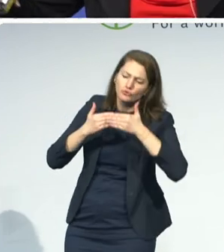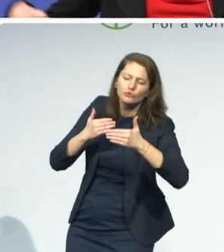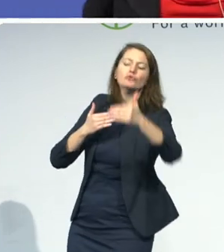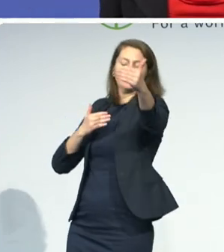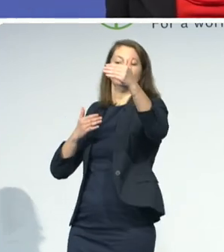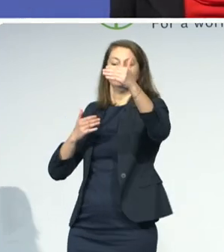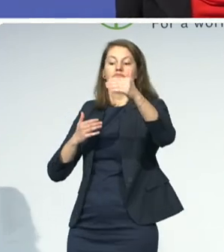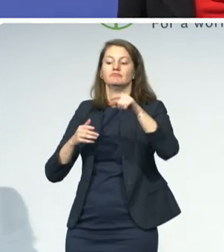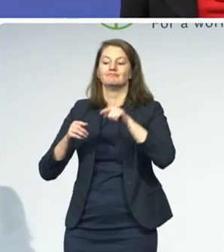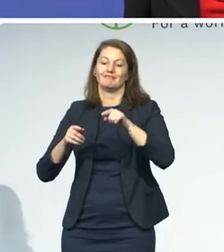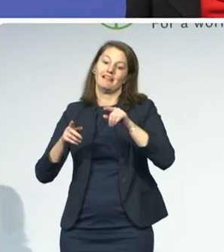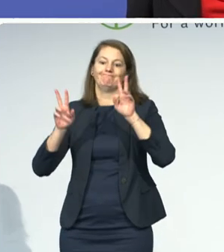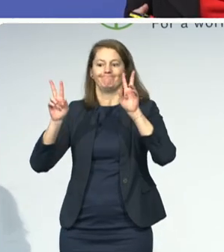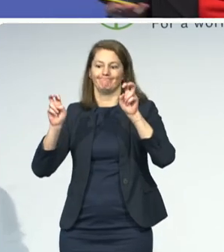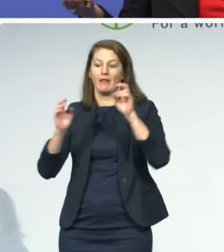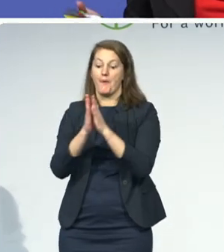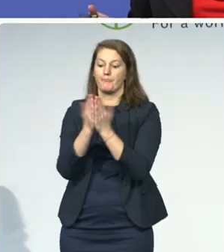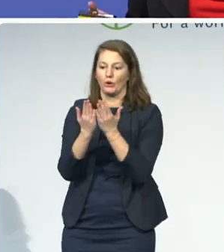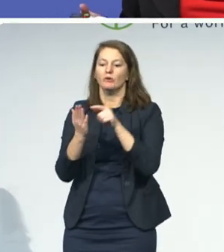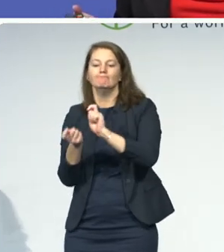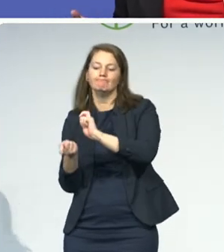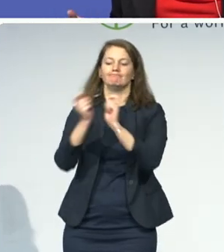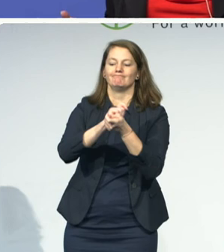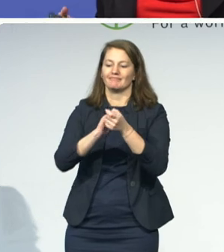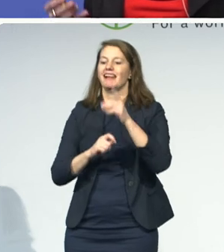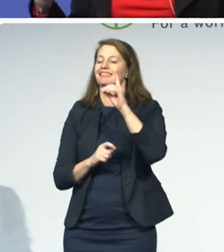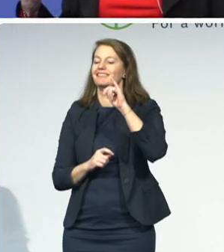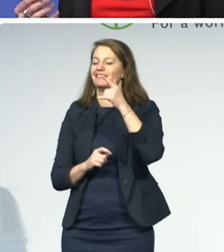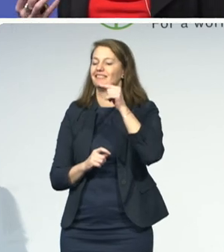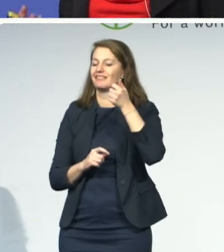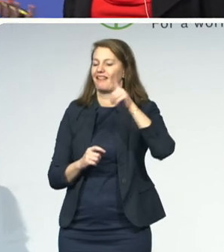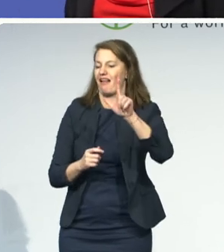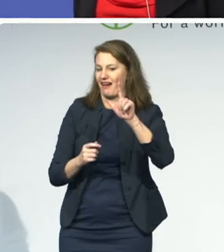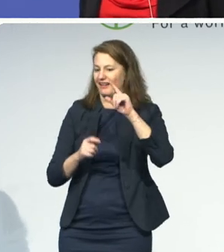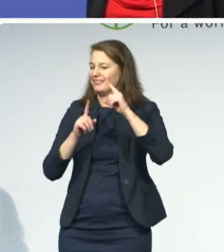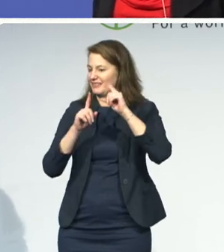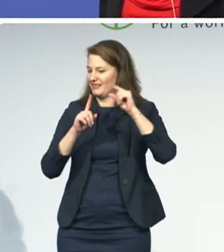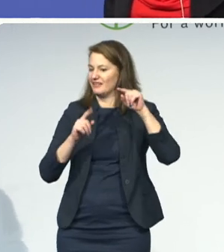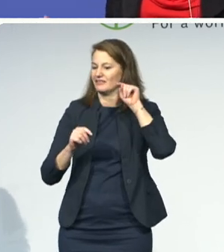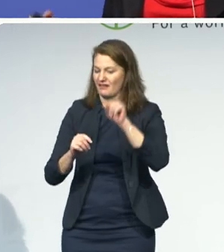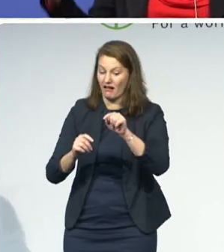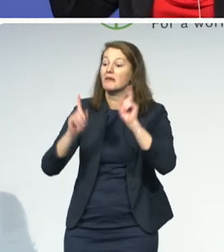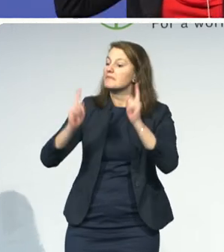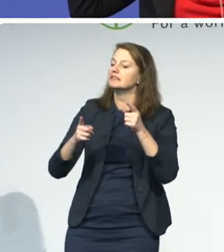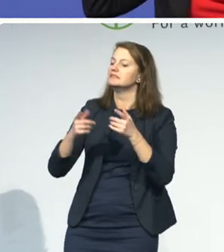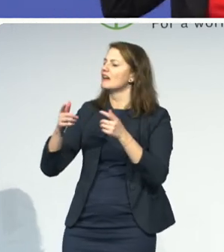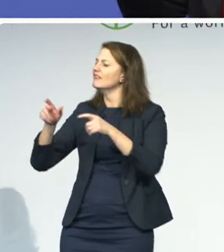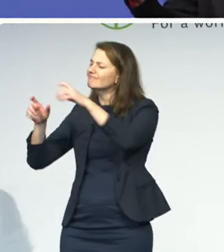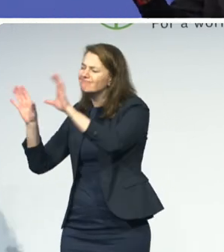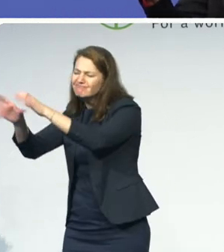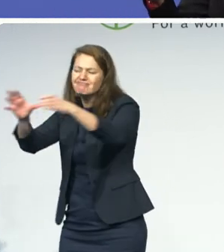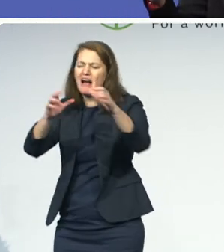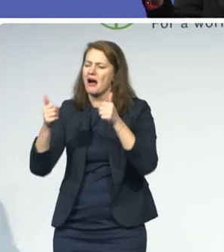of the work that we are doing, and we're working with partners around the world, is working with publishers directly to do a